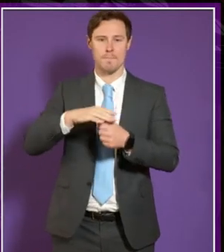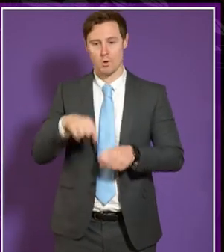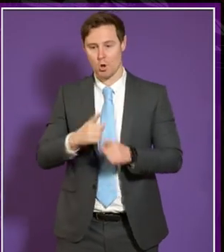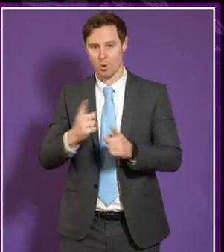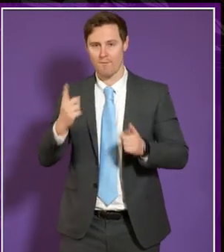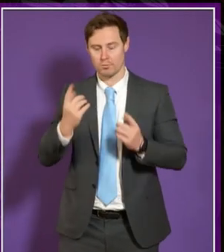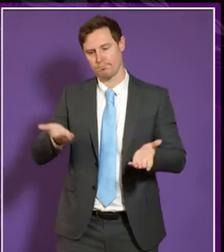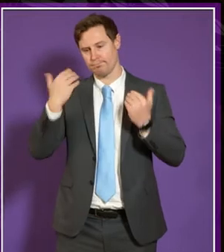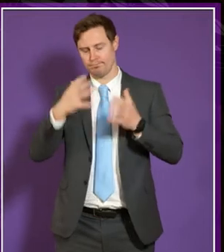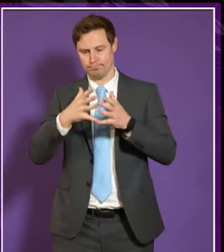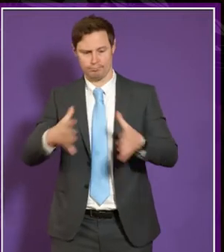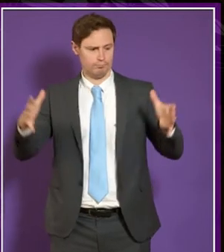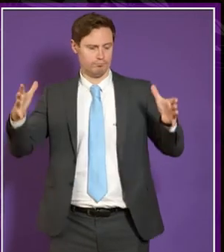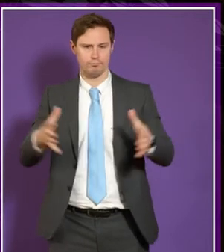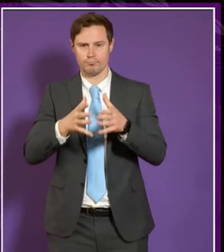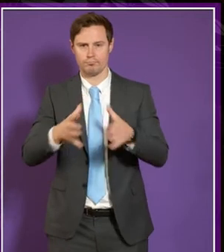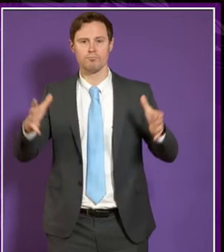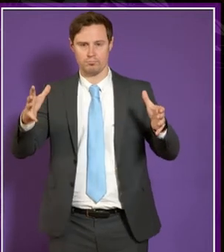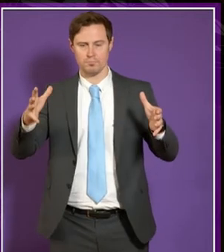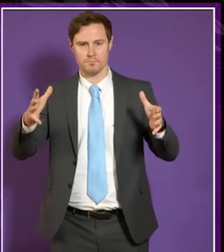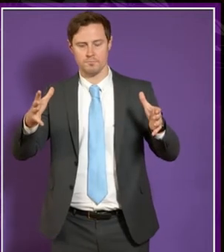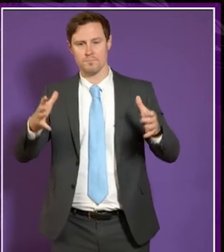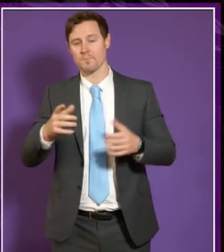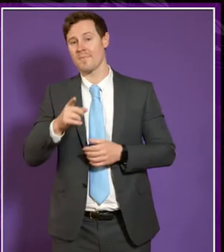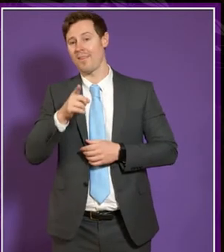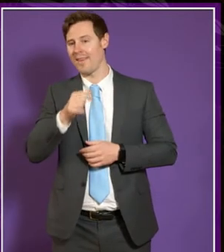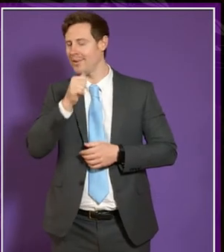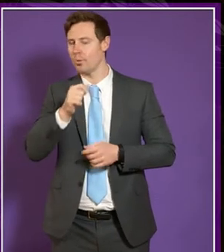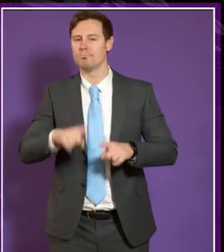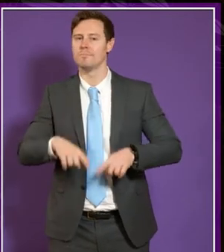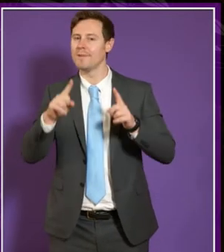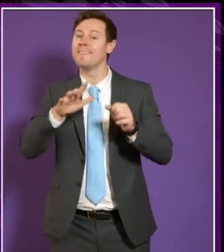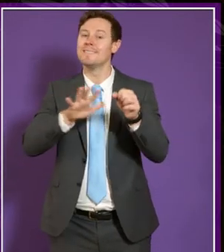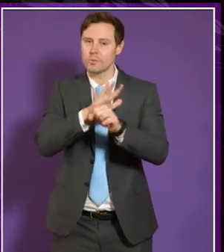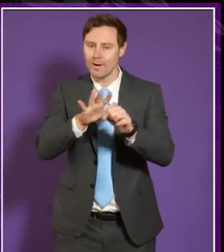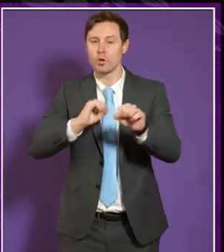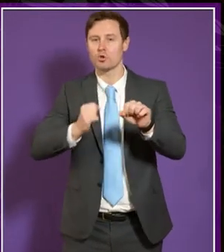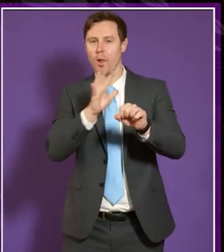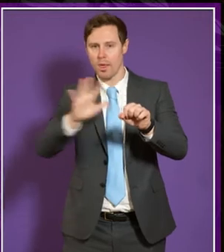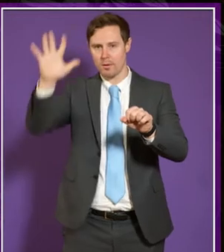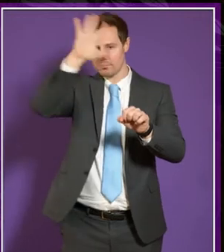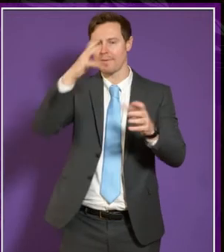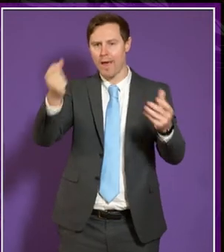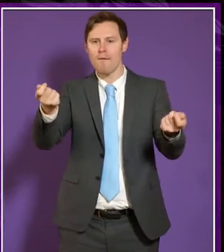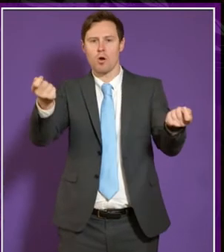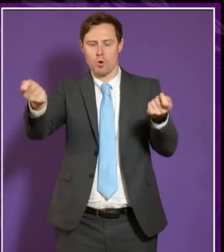many students as they want to um and that's not the same situation in scotland there is a control uh on the